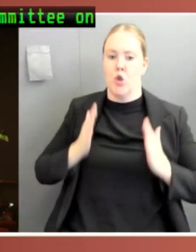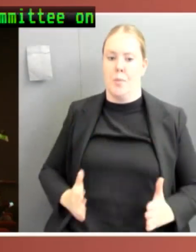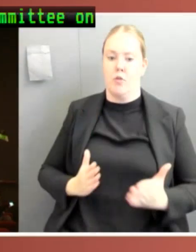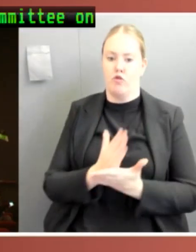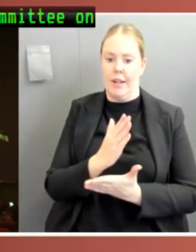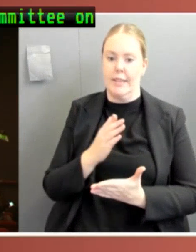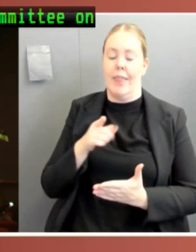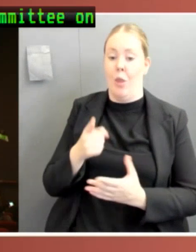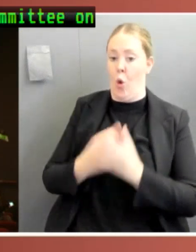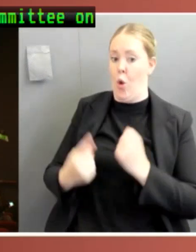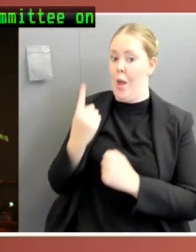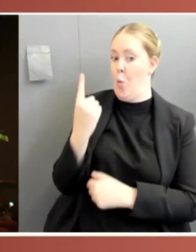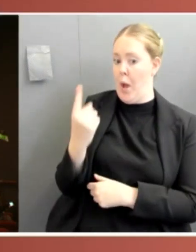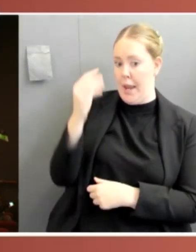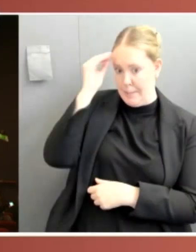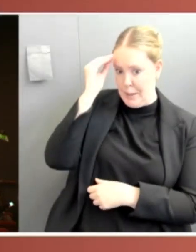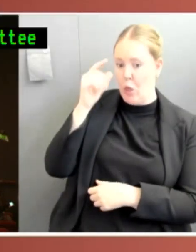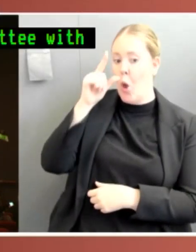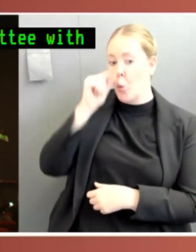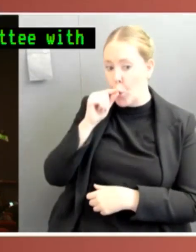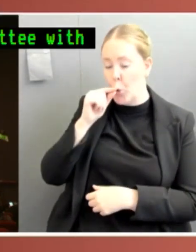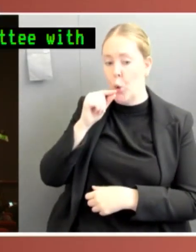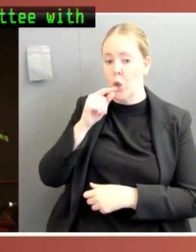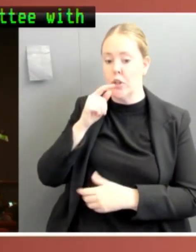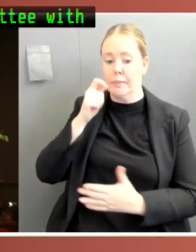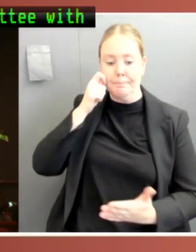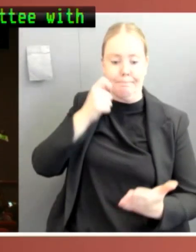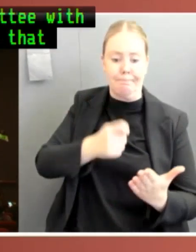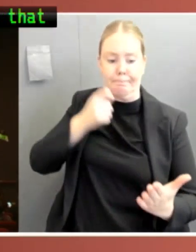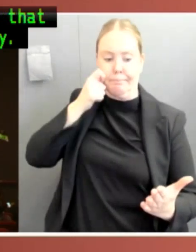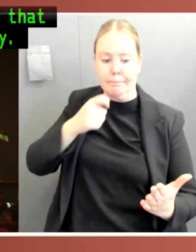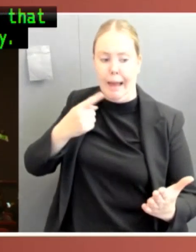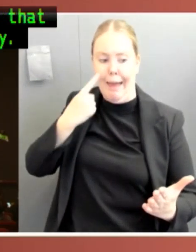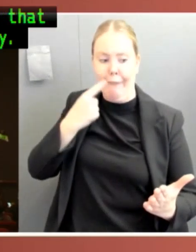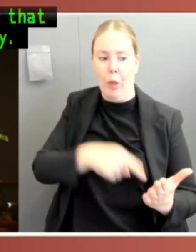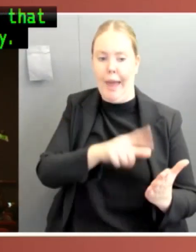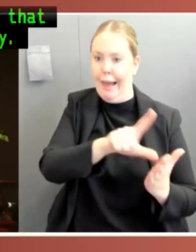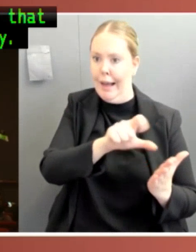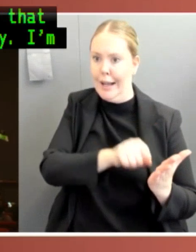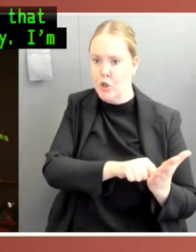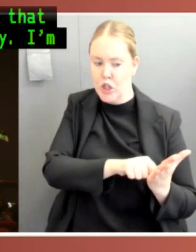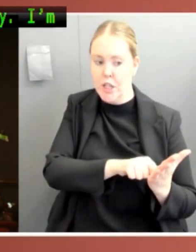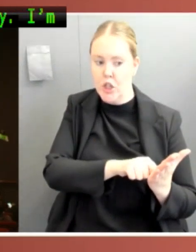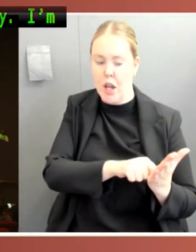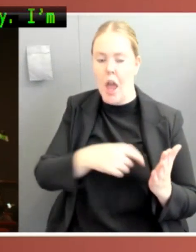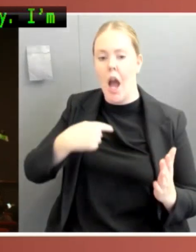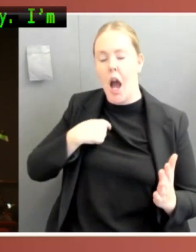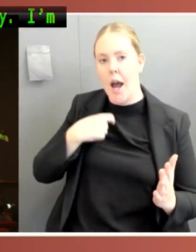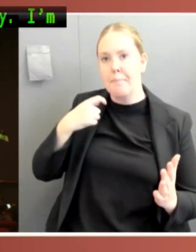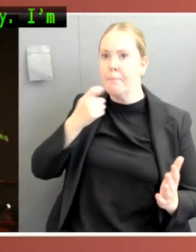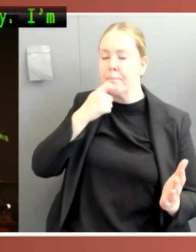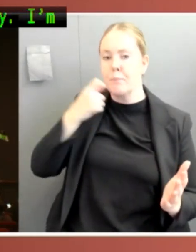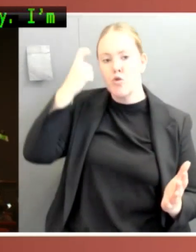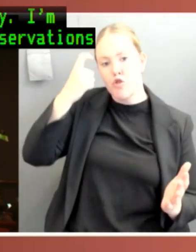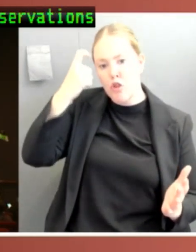scrutinise that legislation comprehensively. I'm interested in what your observations are in terms of the weight that was given to the committees,